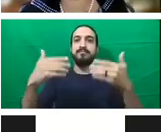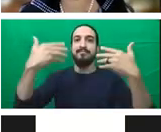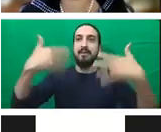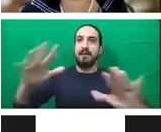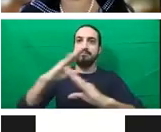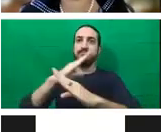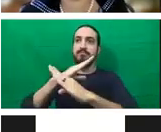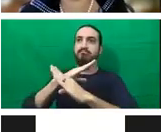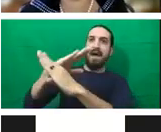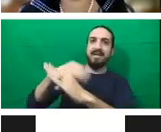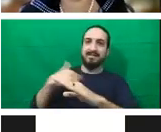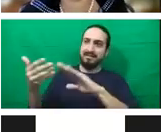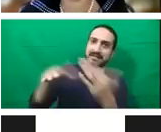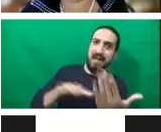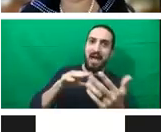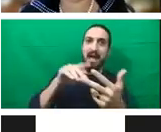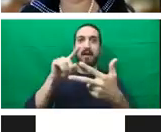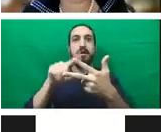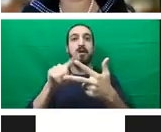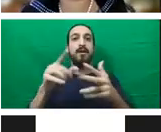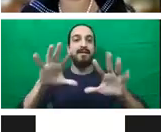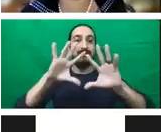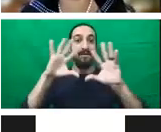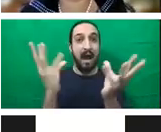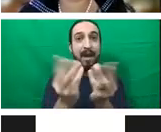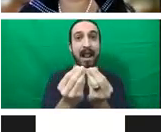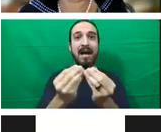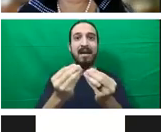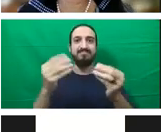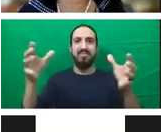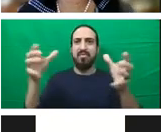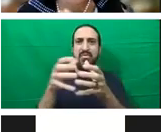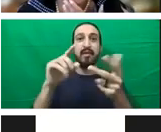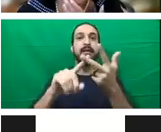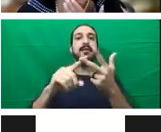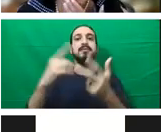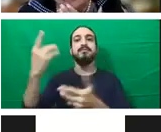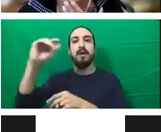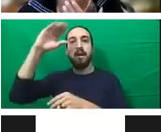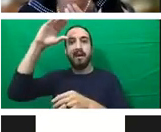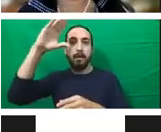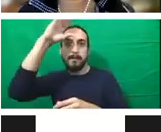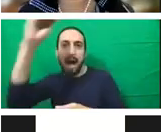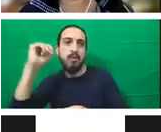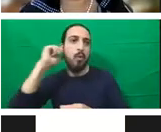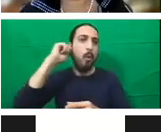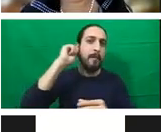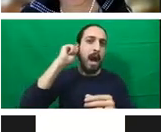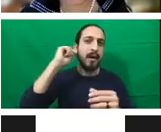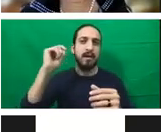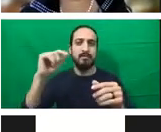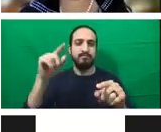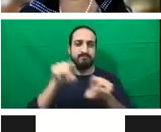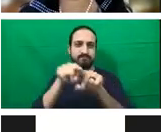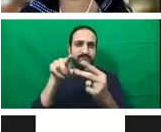gender-based violence, including harmful practices. Our next speaker, coalition builder and a voice of the